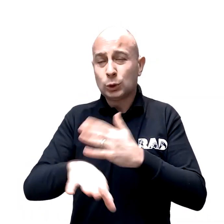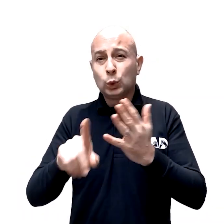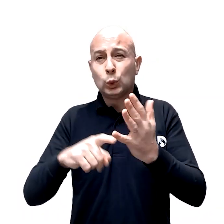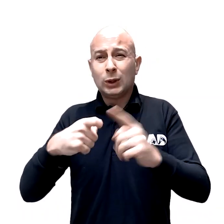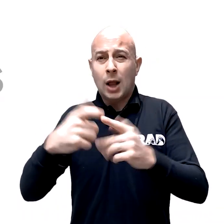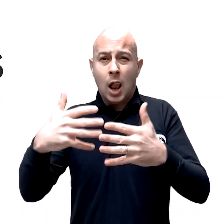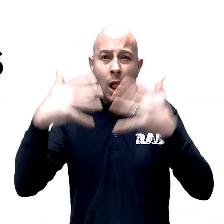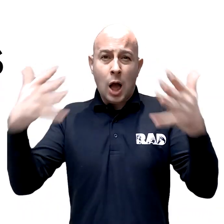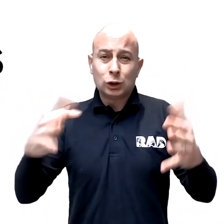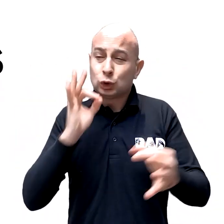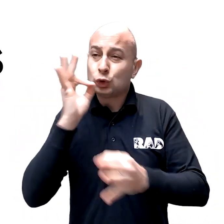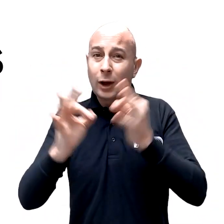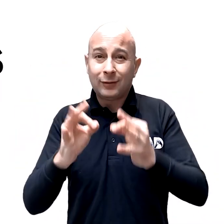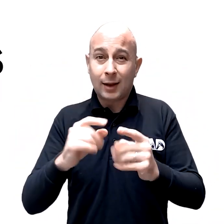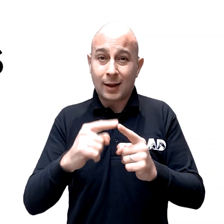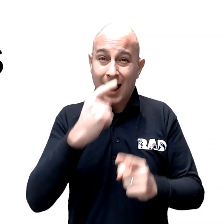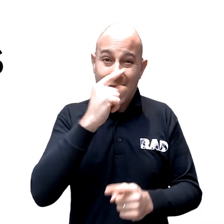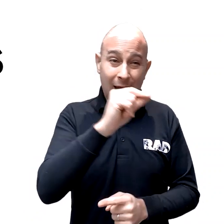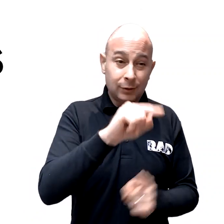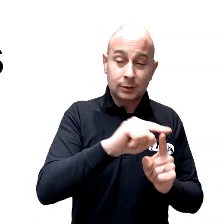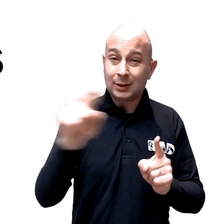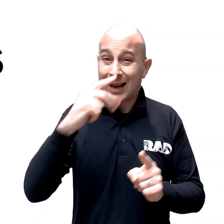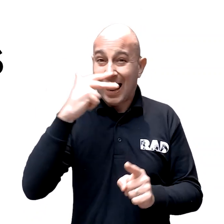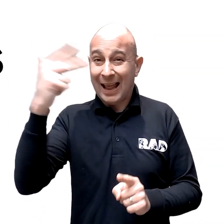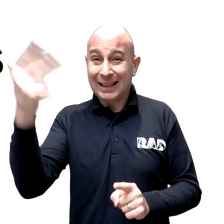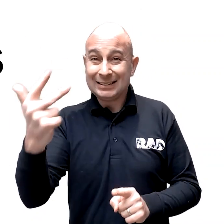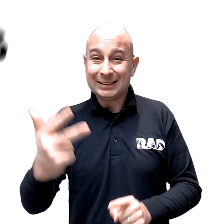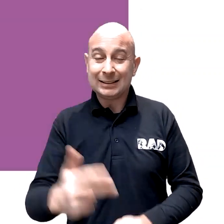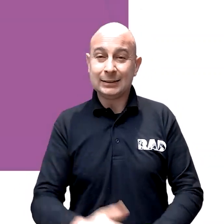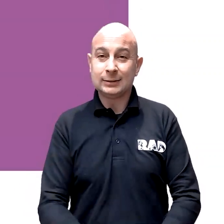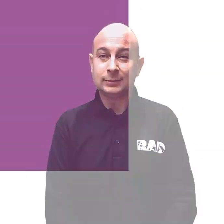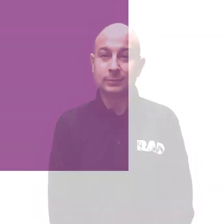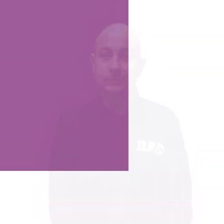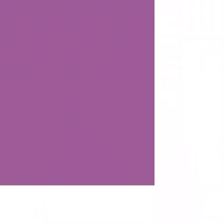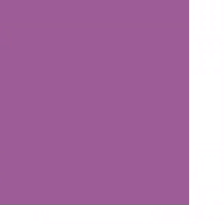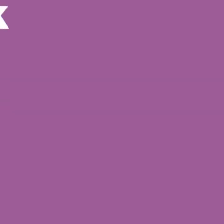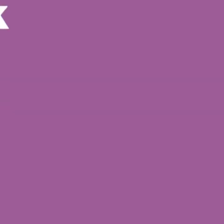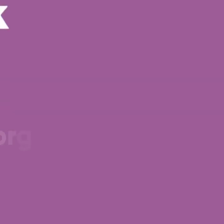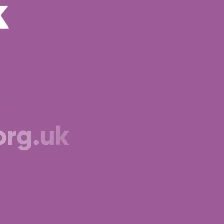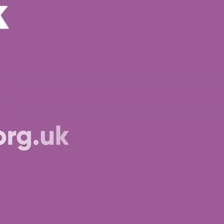heard and vote in the UK's largest survey of 11 to 18 year olds.